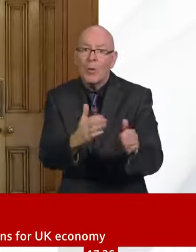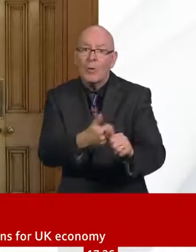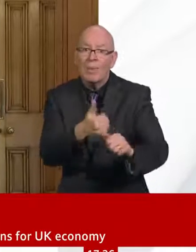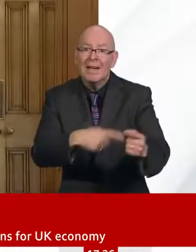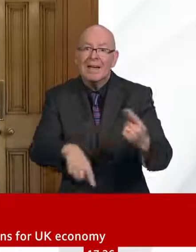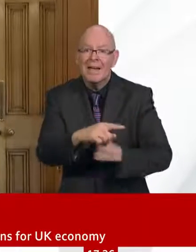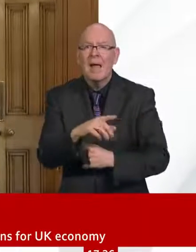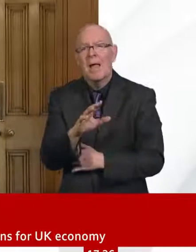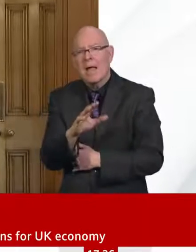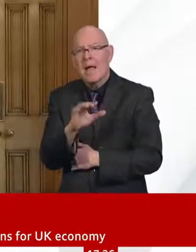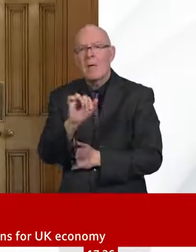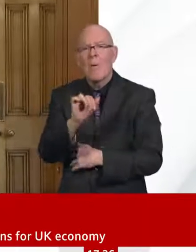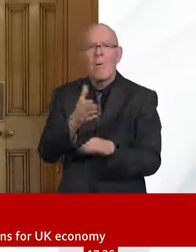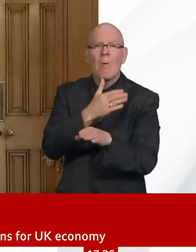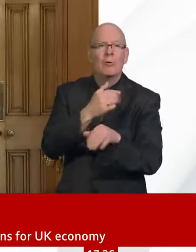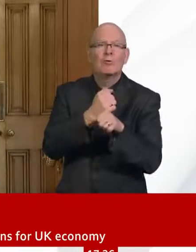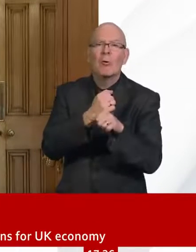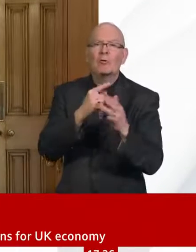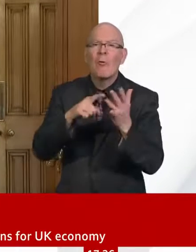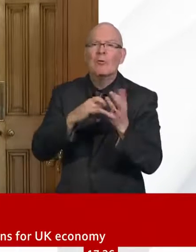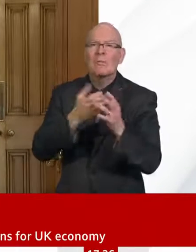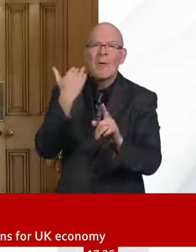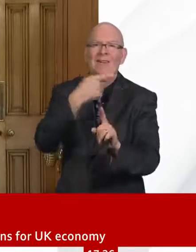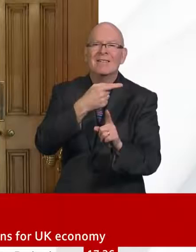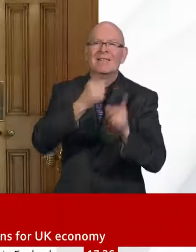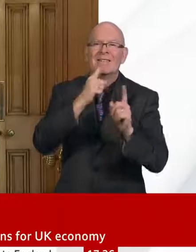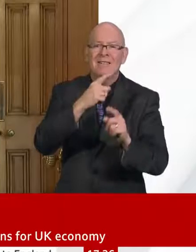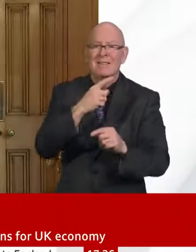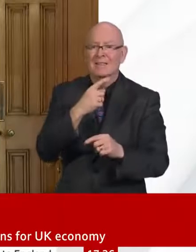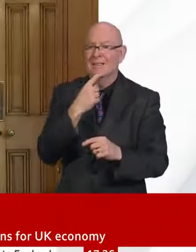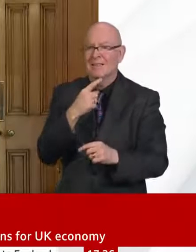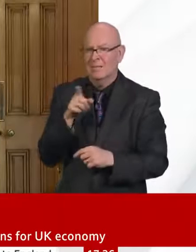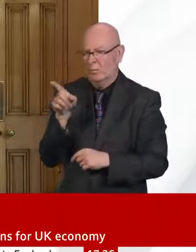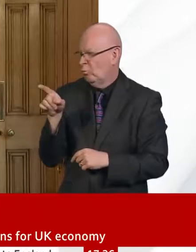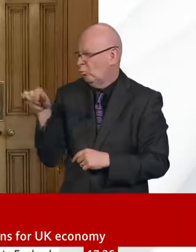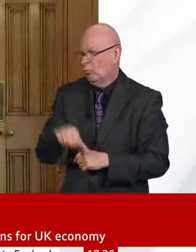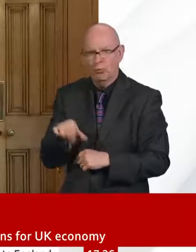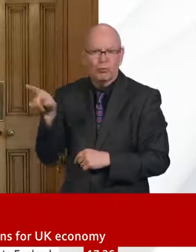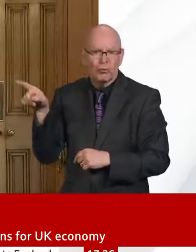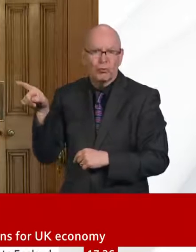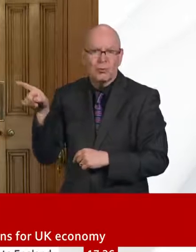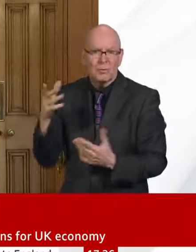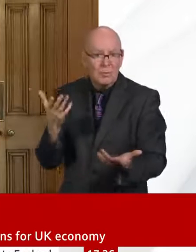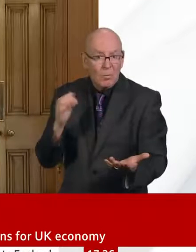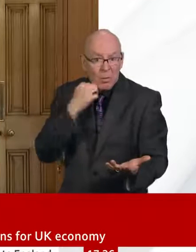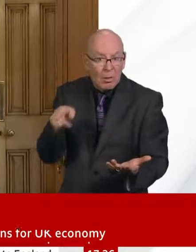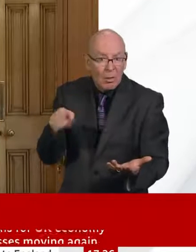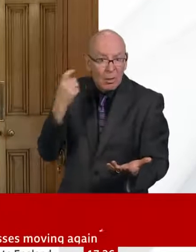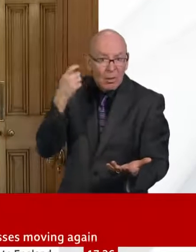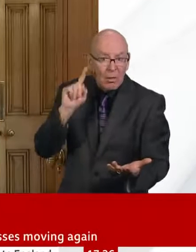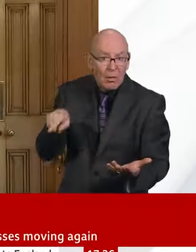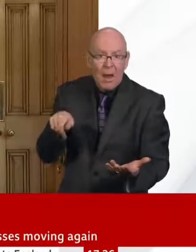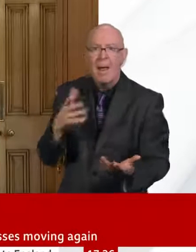me. It's actually all of us, right? It's the taxpayer taking 100% of the risk of the loans defaulting and removing at that point,